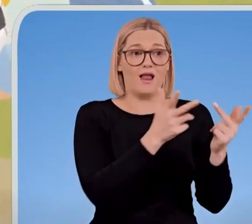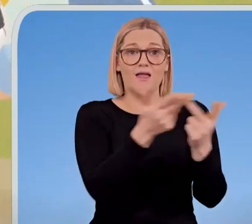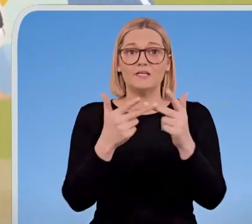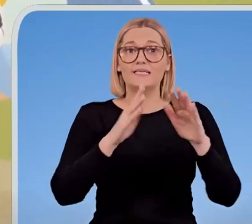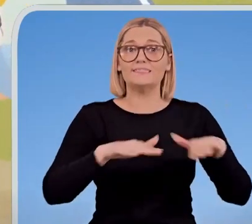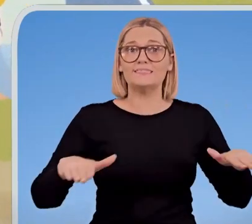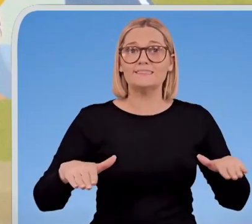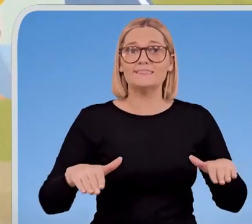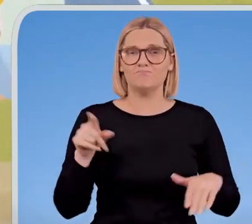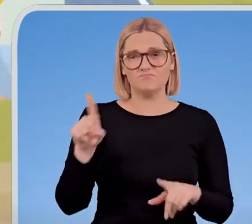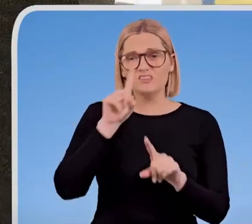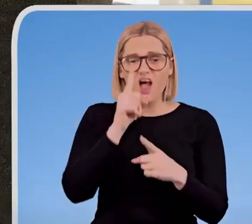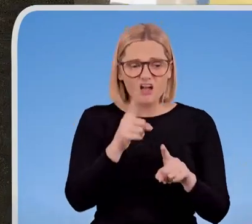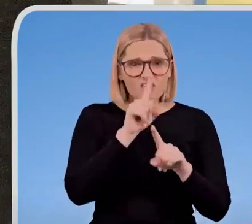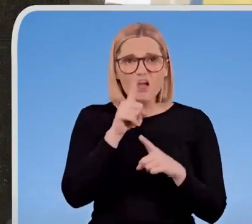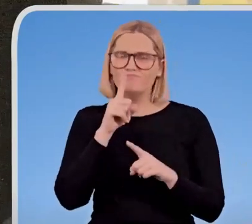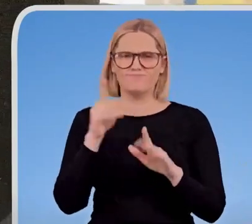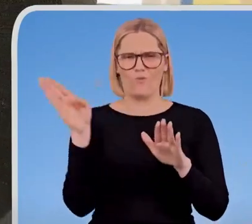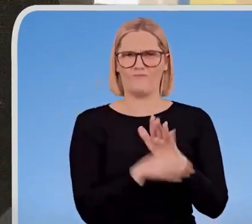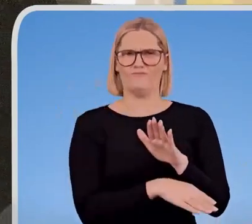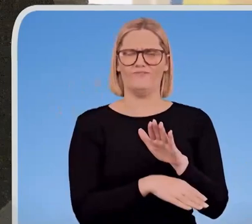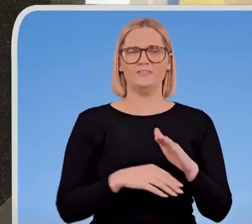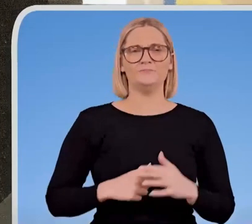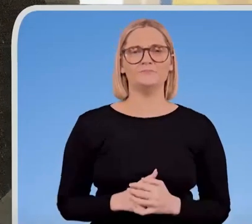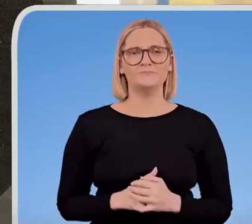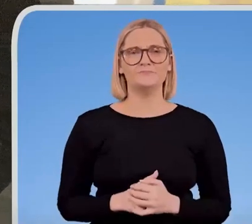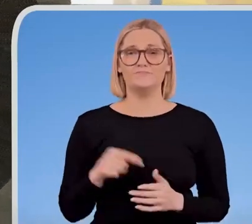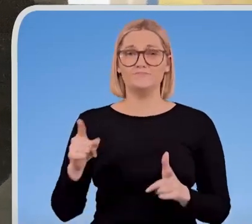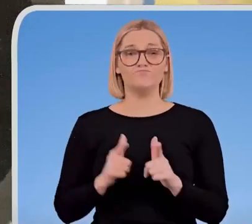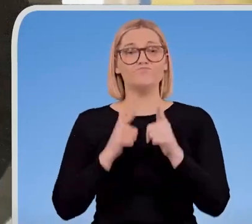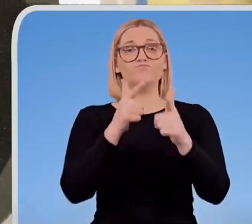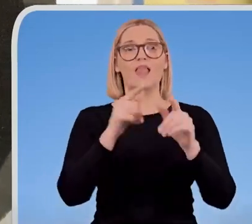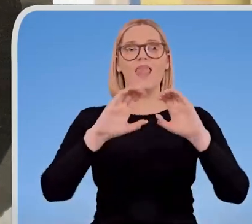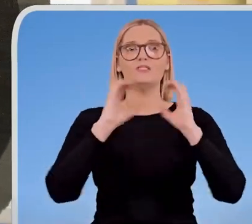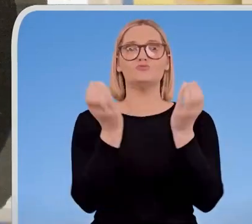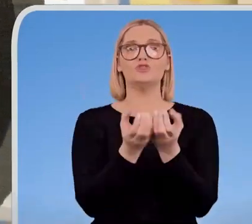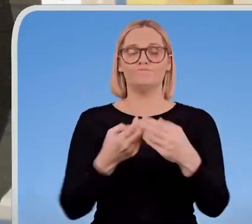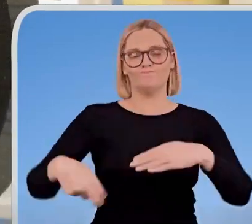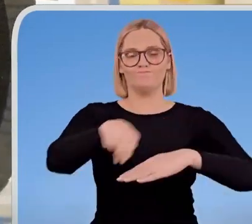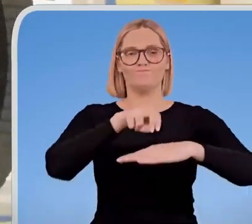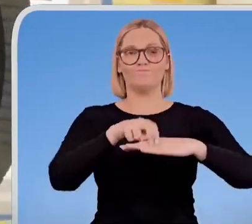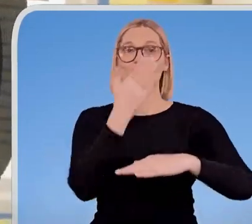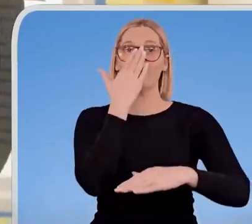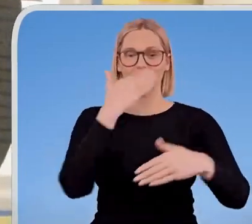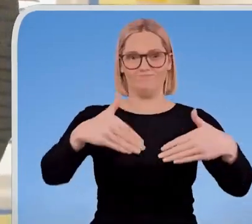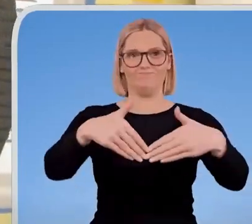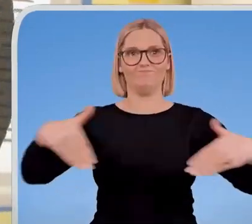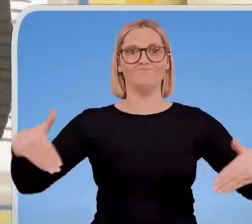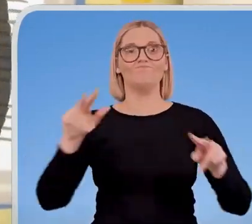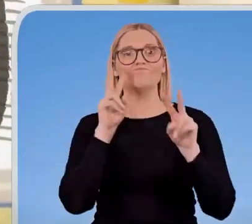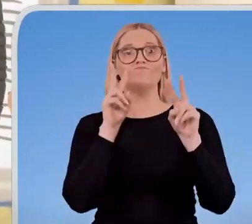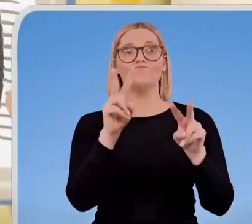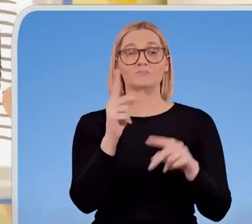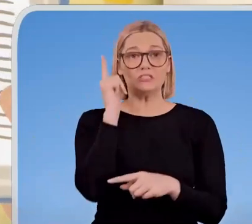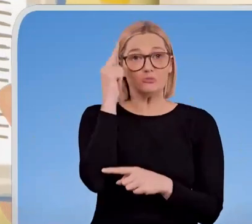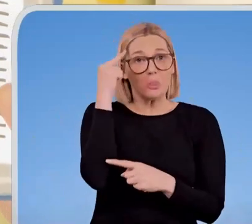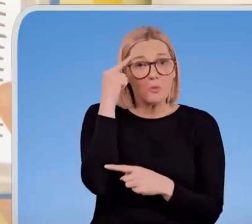be used. When Matt went to school, he sat in the front row of the class. Teachers thought this might